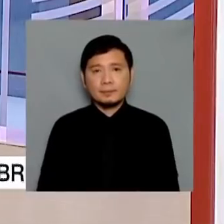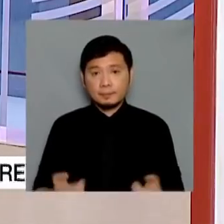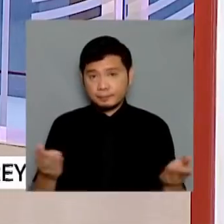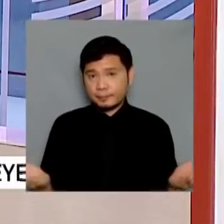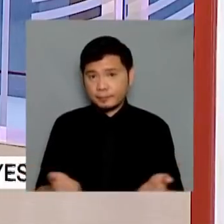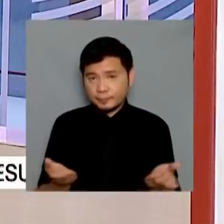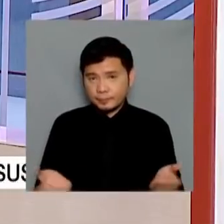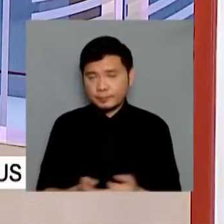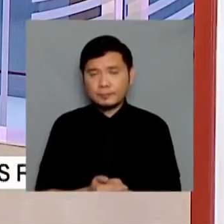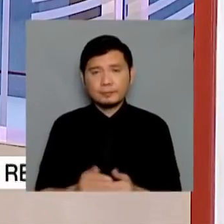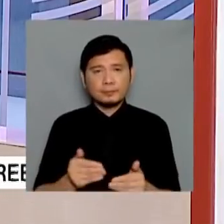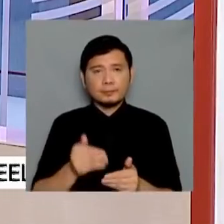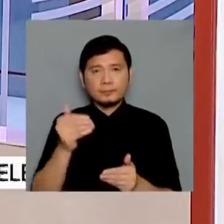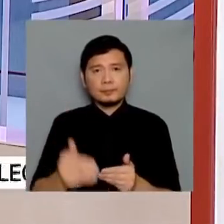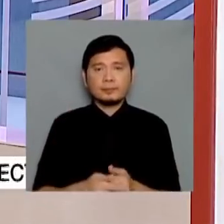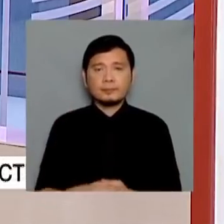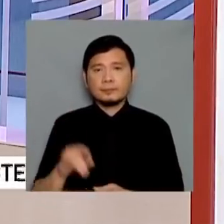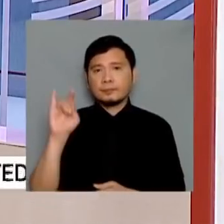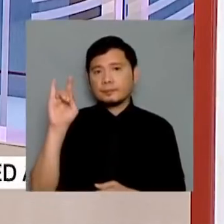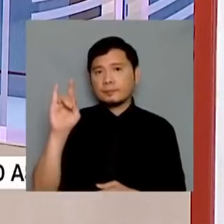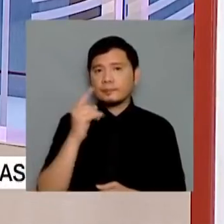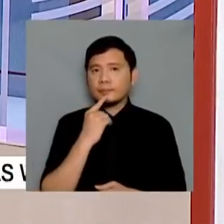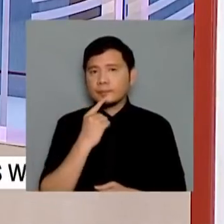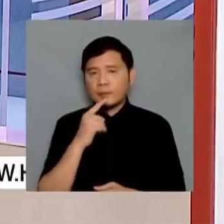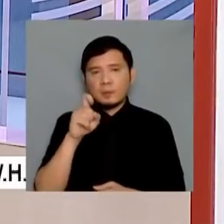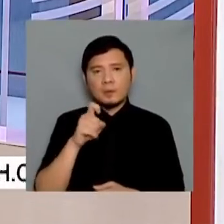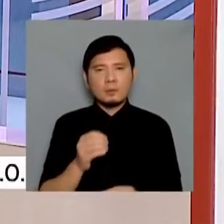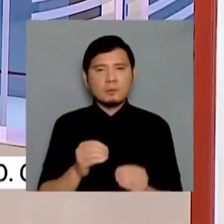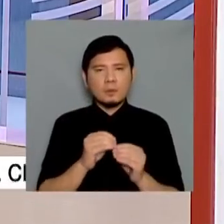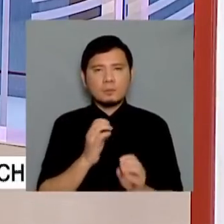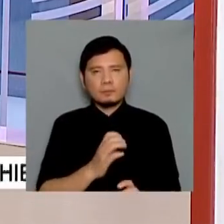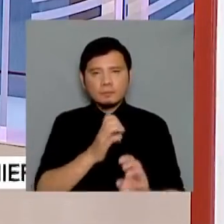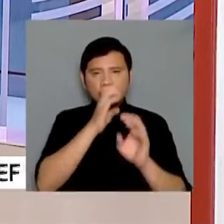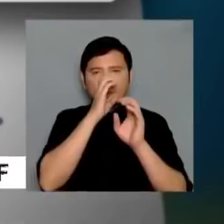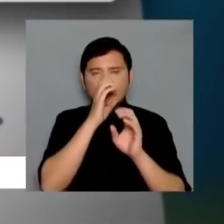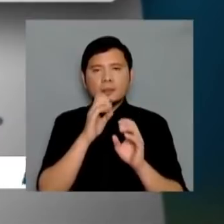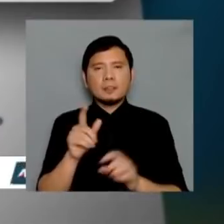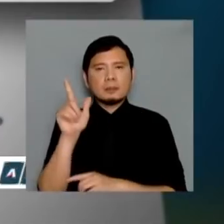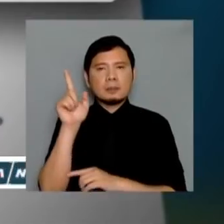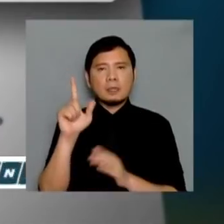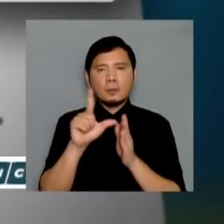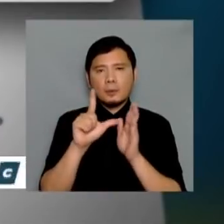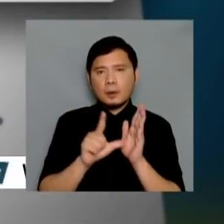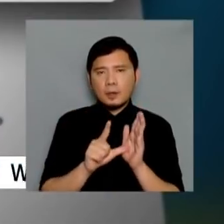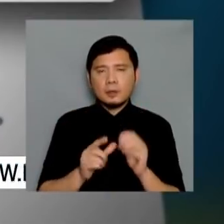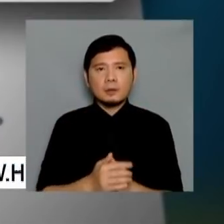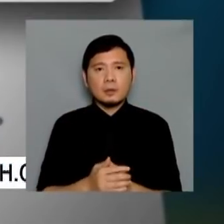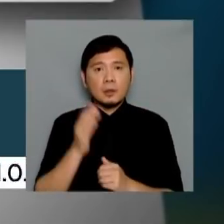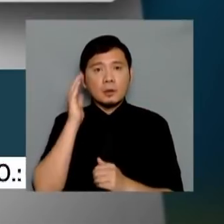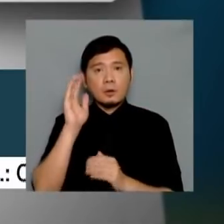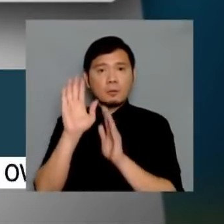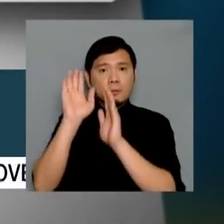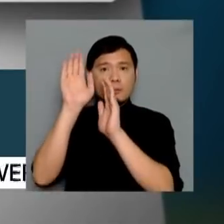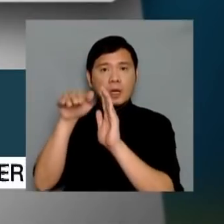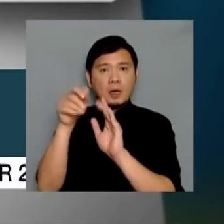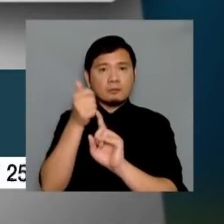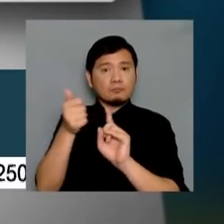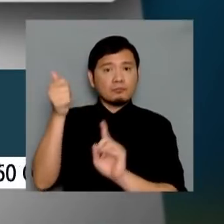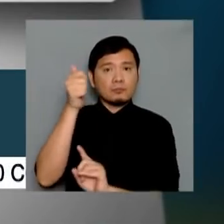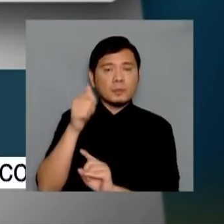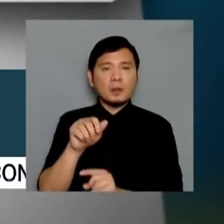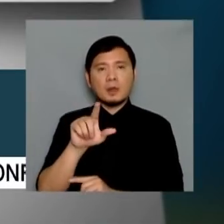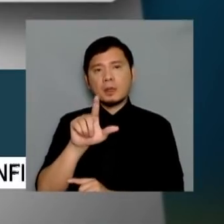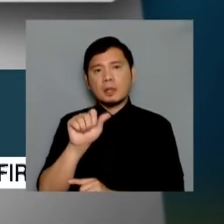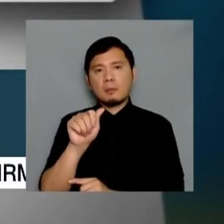social media abuzz with calls for stricter gun controls following that tragic shooting. Basketball superstar LeBron James took to Twitter to